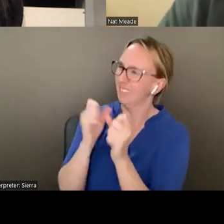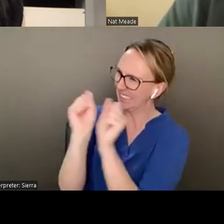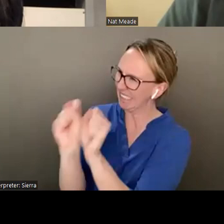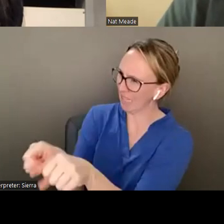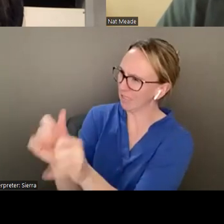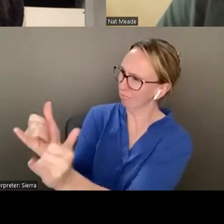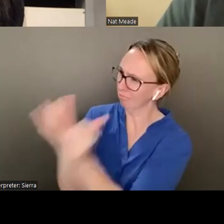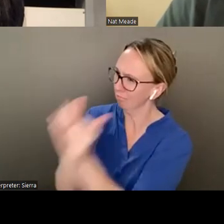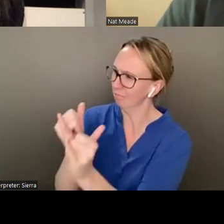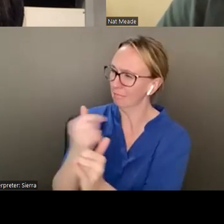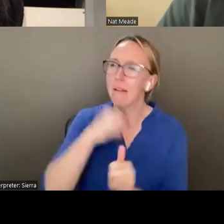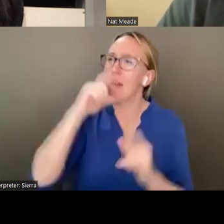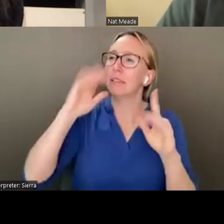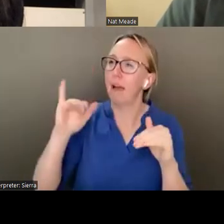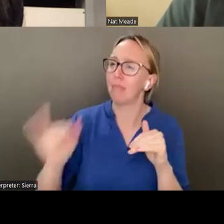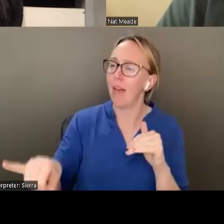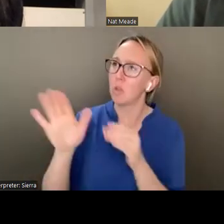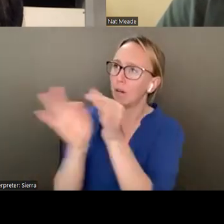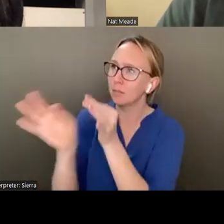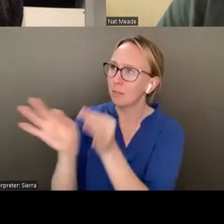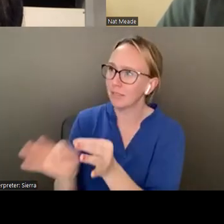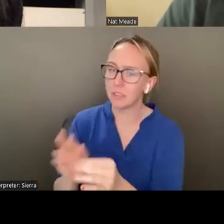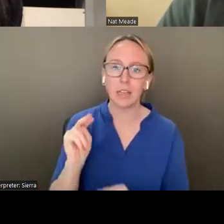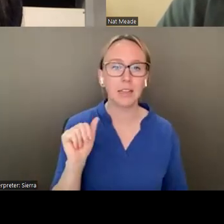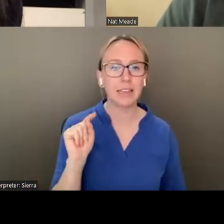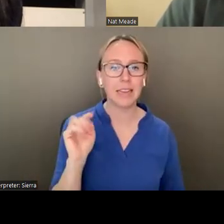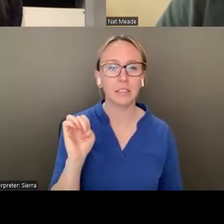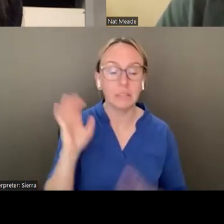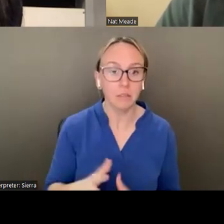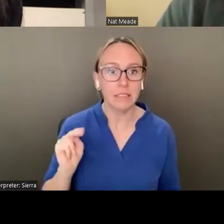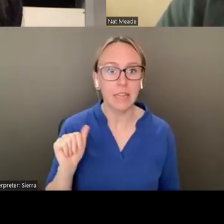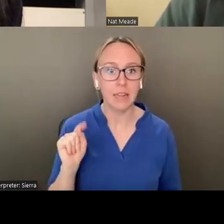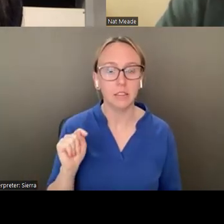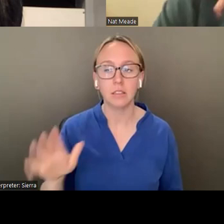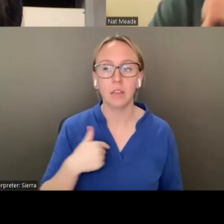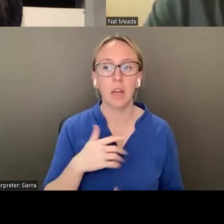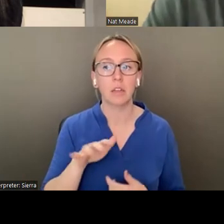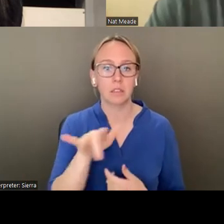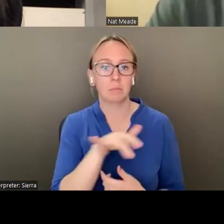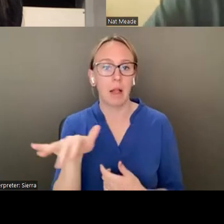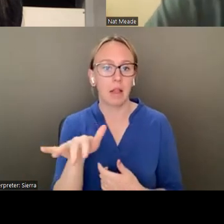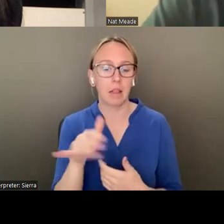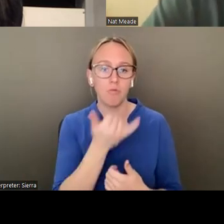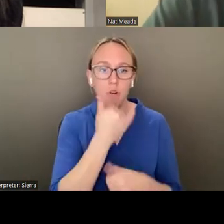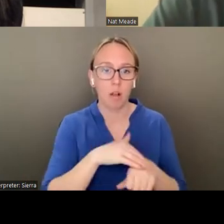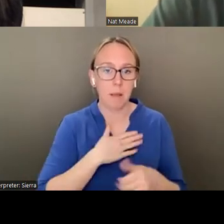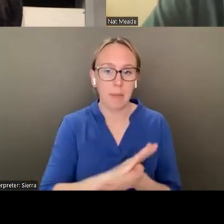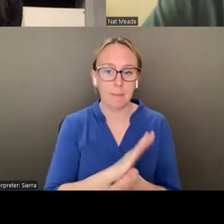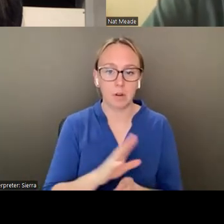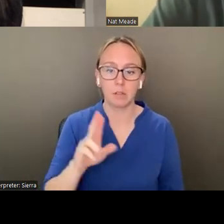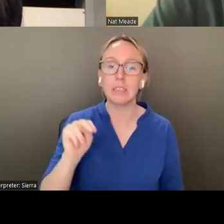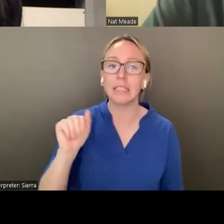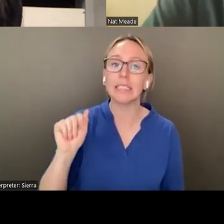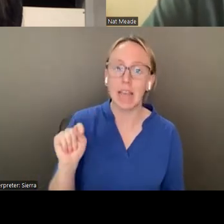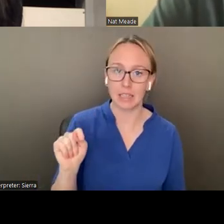okay, Nate, Nat, I have a typo on my paper. Sorry. Okay. Now let's go